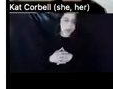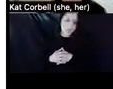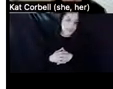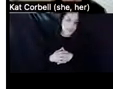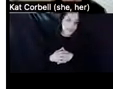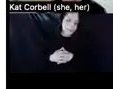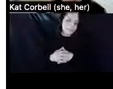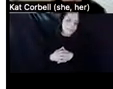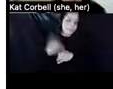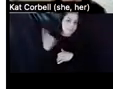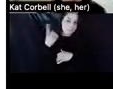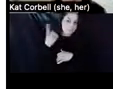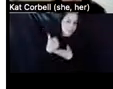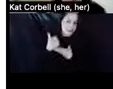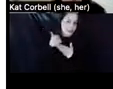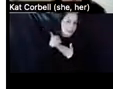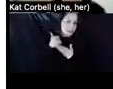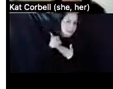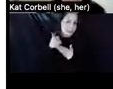oh, someone can help me. Um,